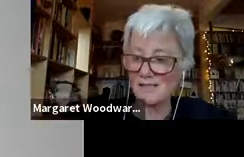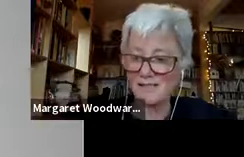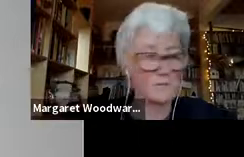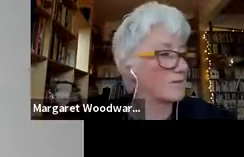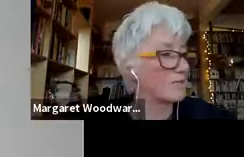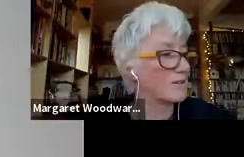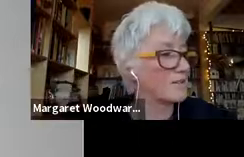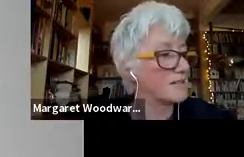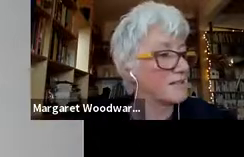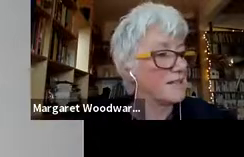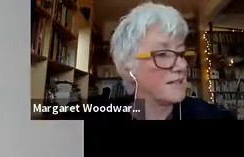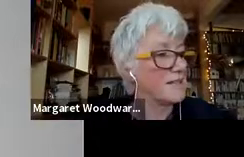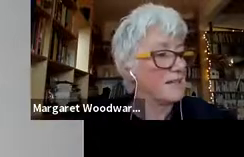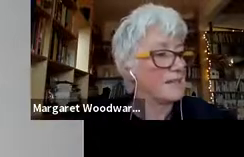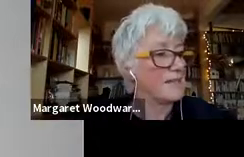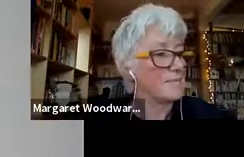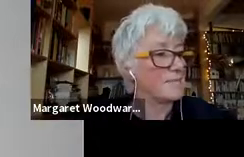transect that we followed.